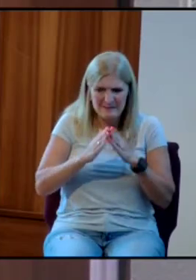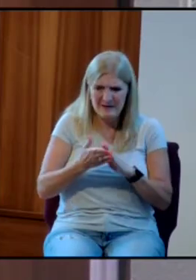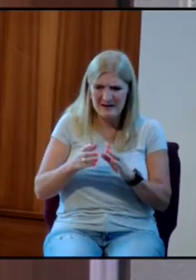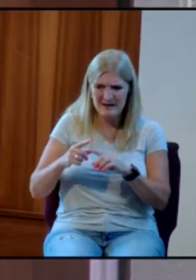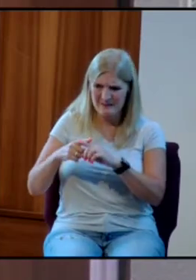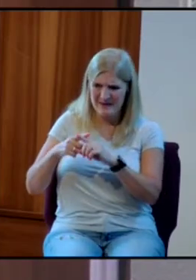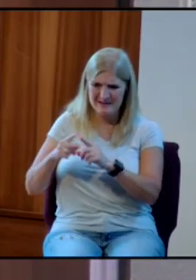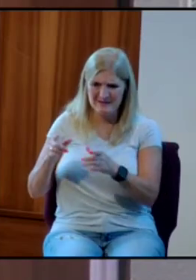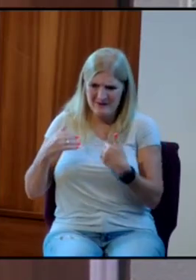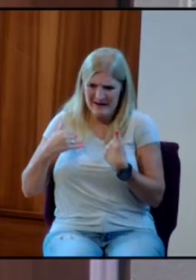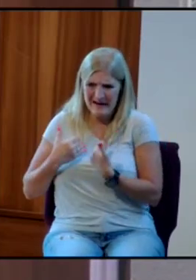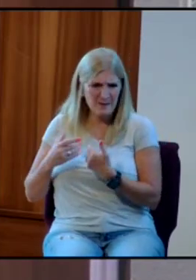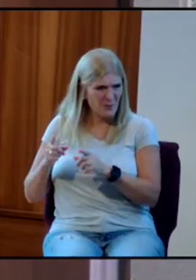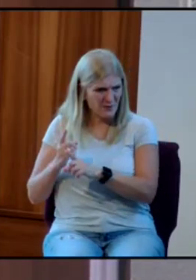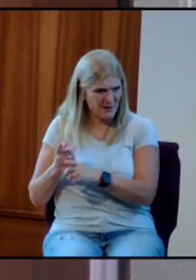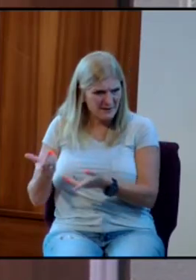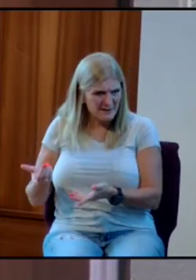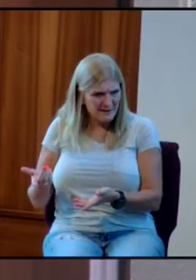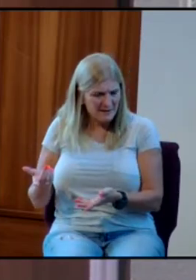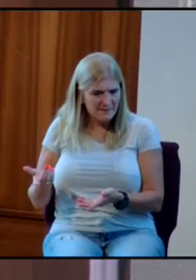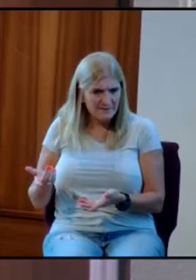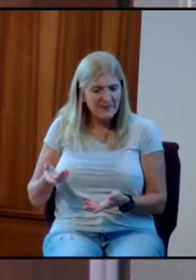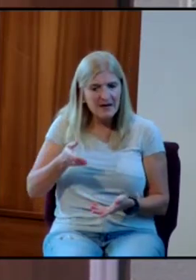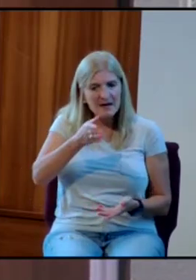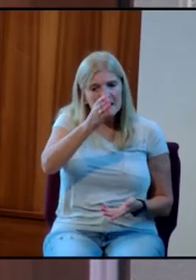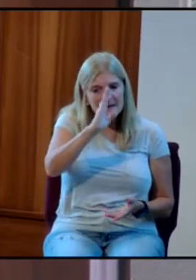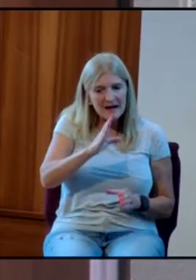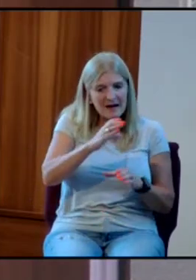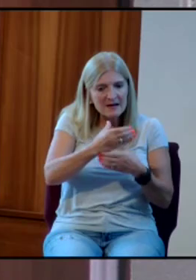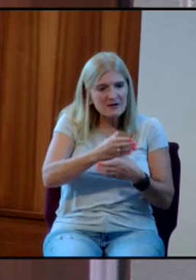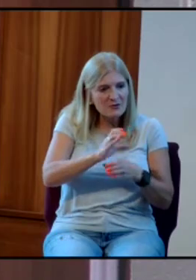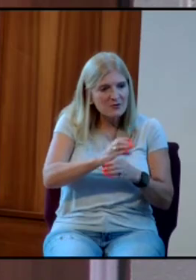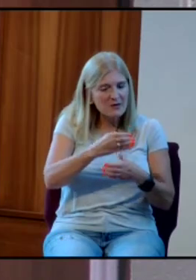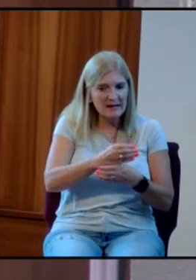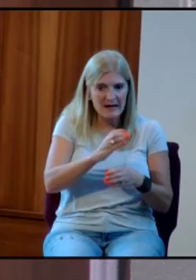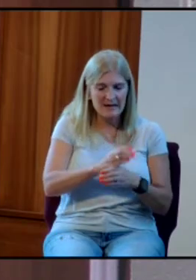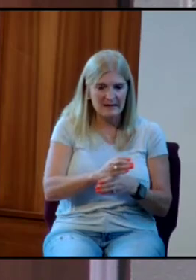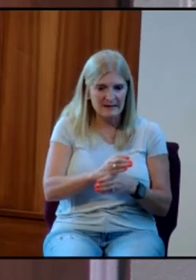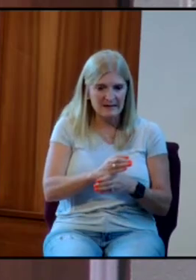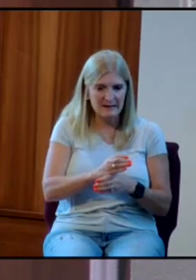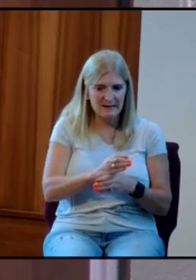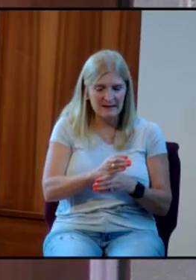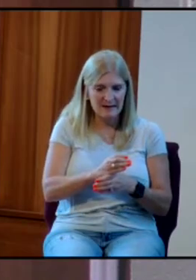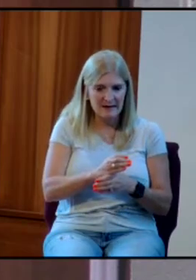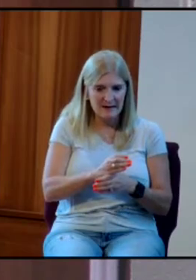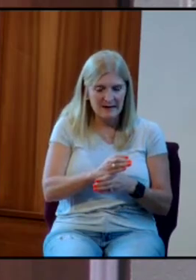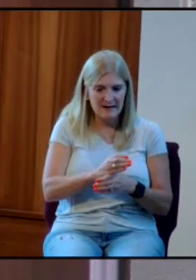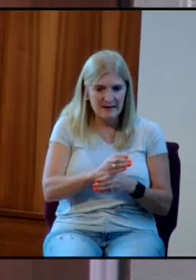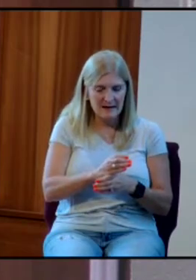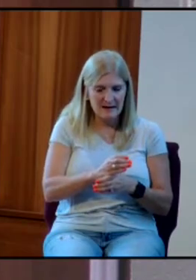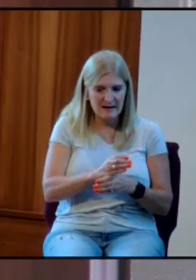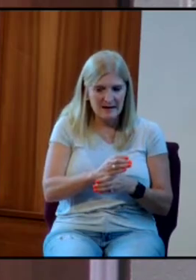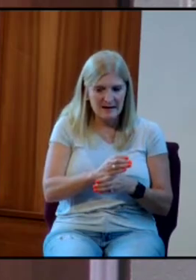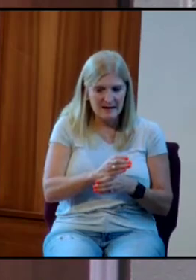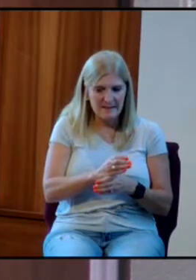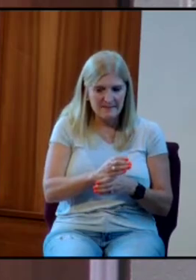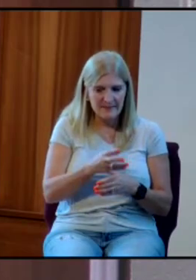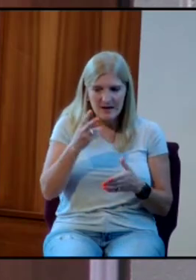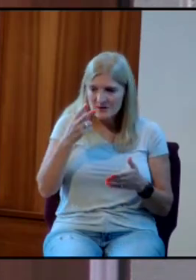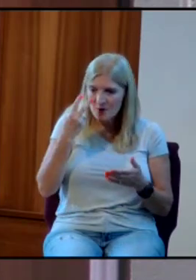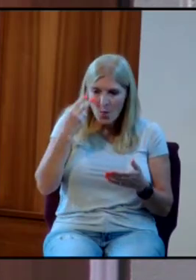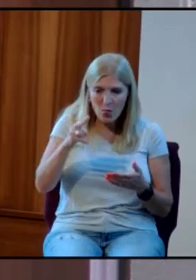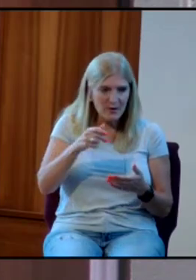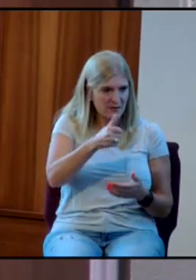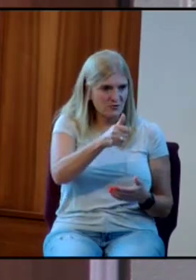species. I believe God created a church. Look in the